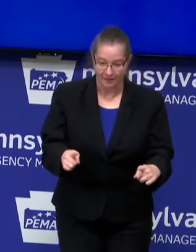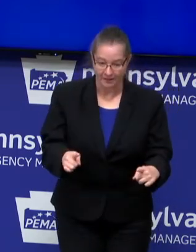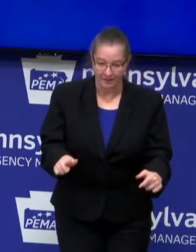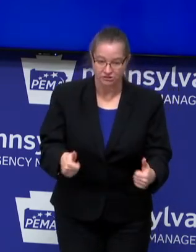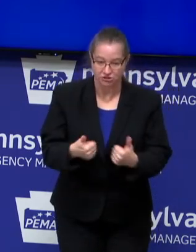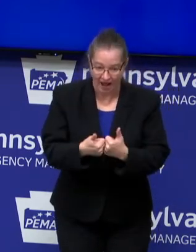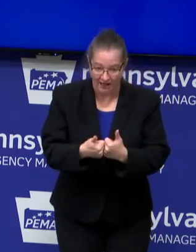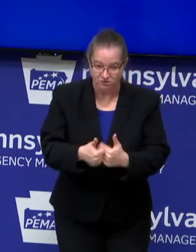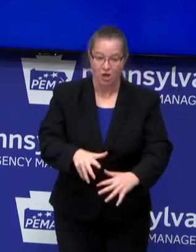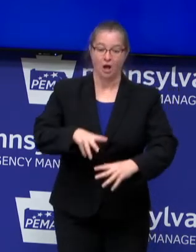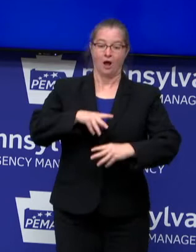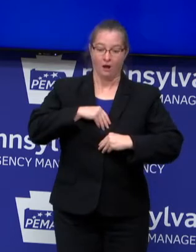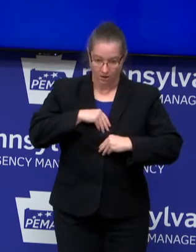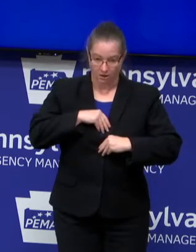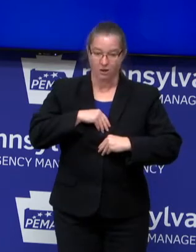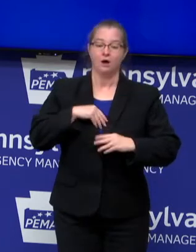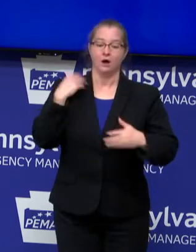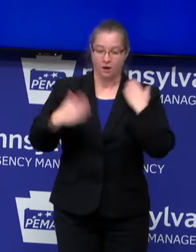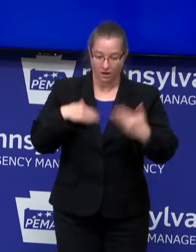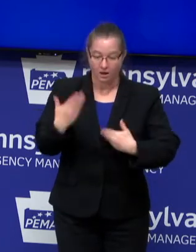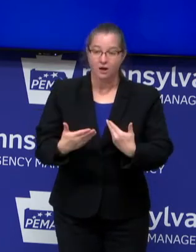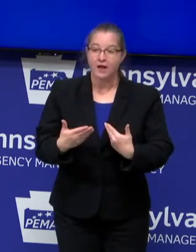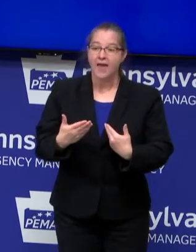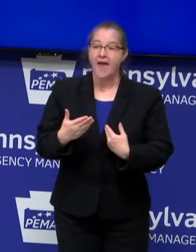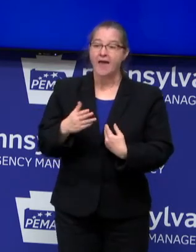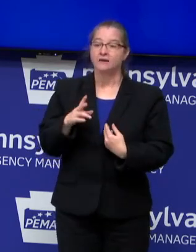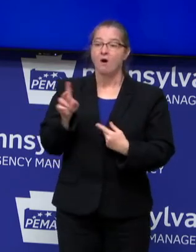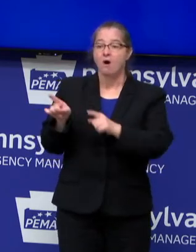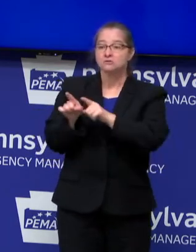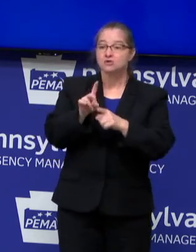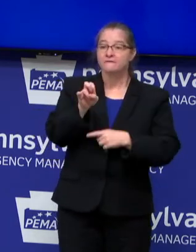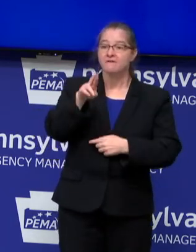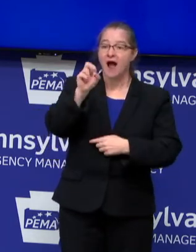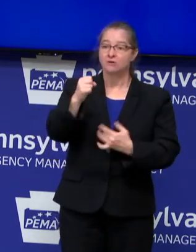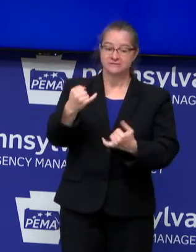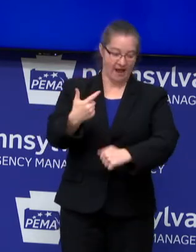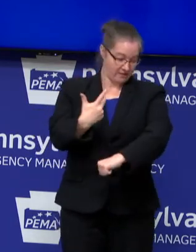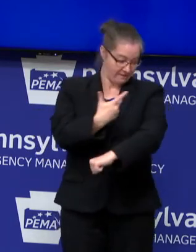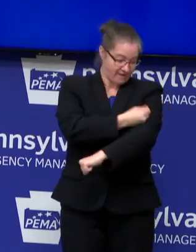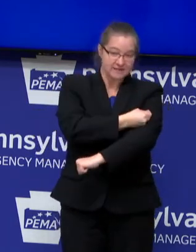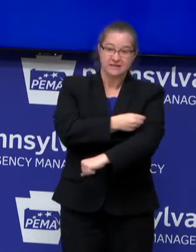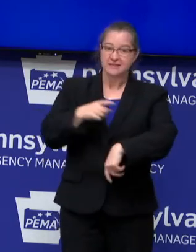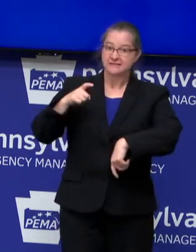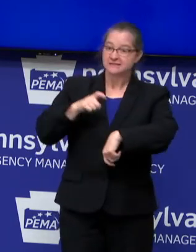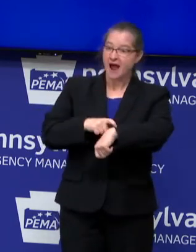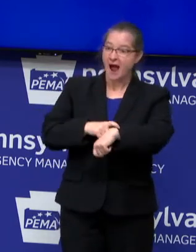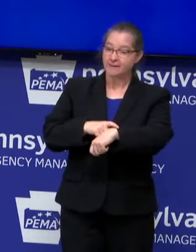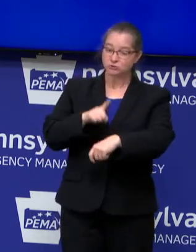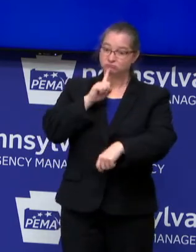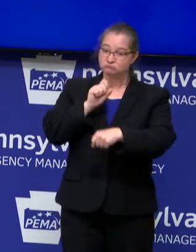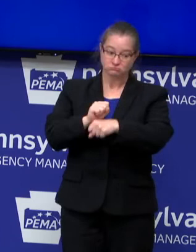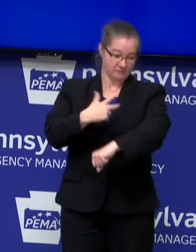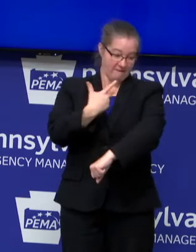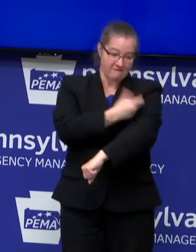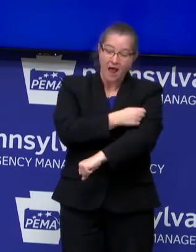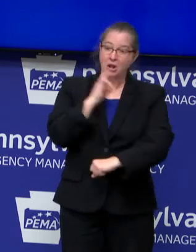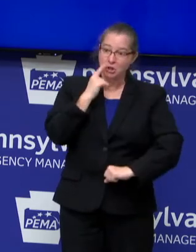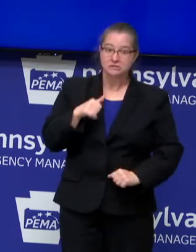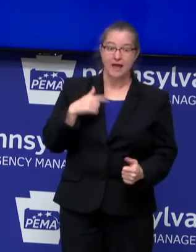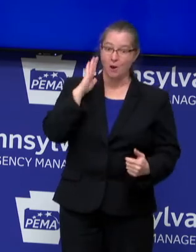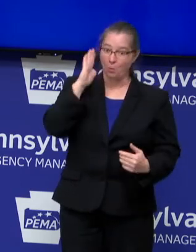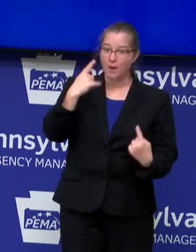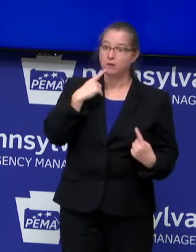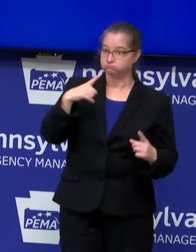oh, by the way, the virus vaccine is incredible. The time to get to a vaccine that really looks very promising.